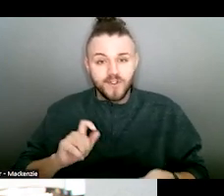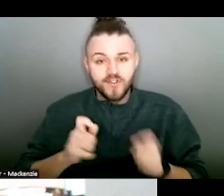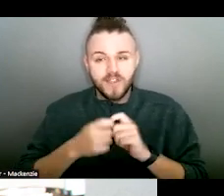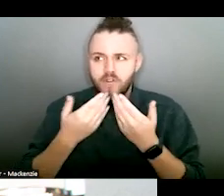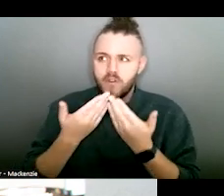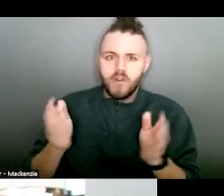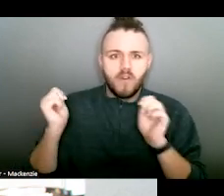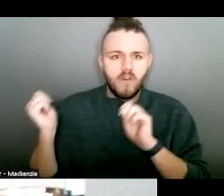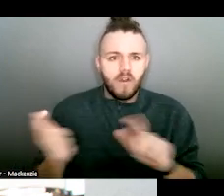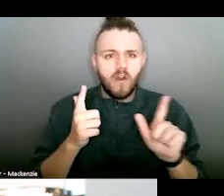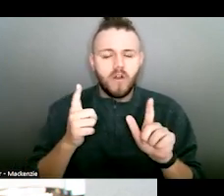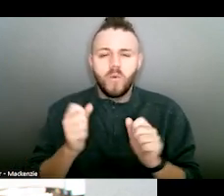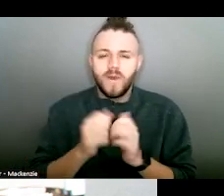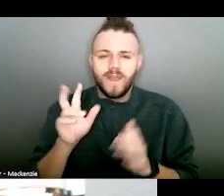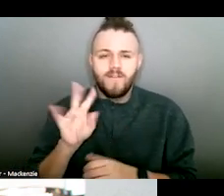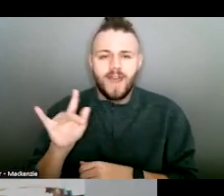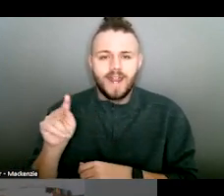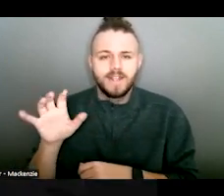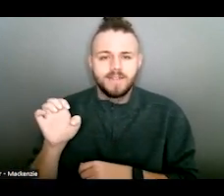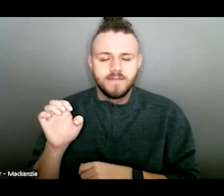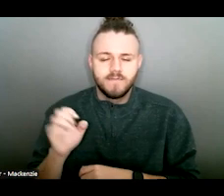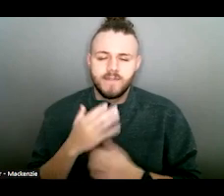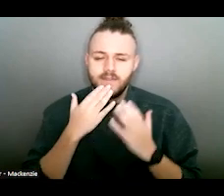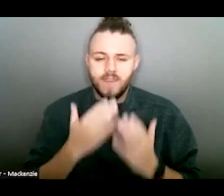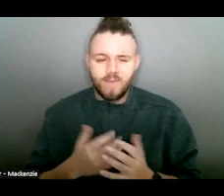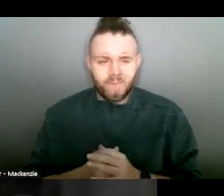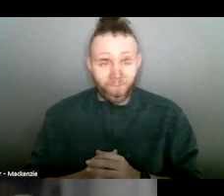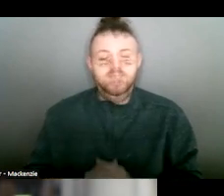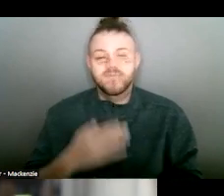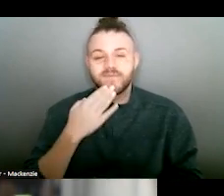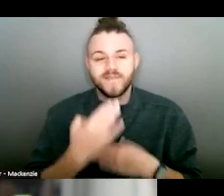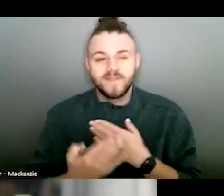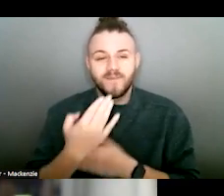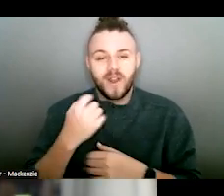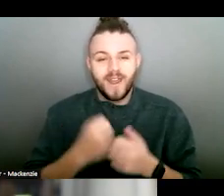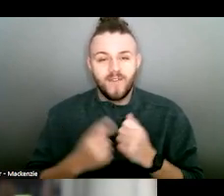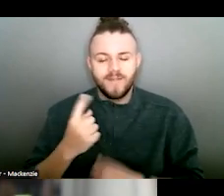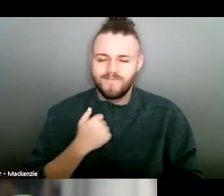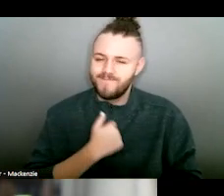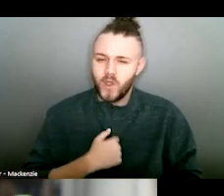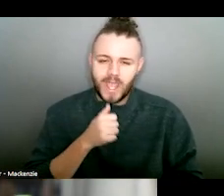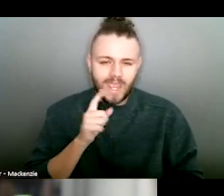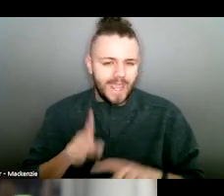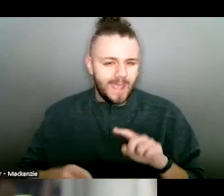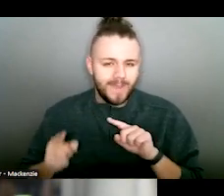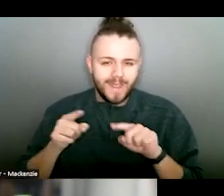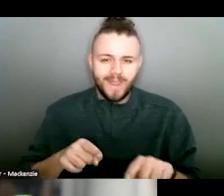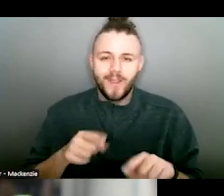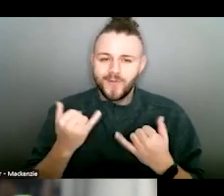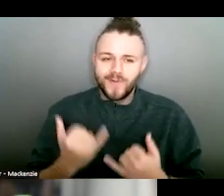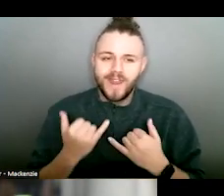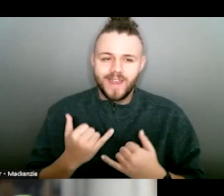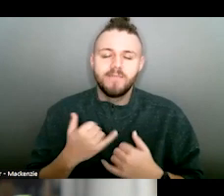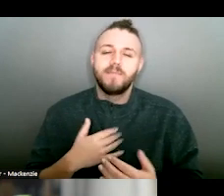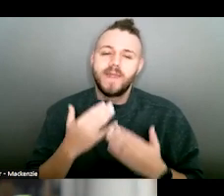all Ohioans are free to live violence-free. Good morning, everybody. I'm sorry I cannot be there in person, but I